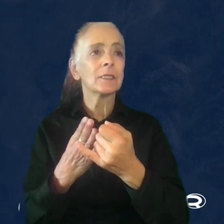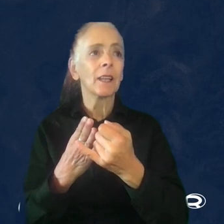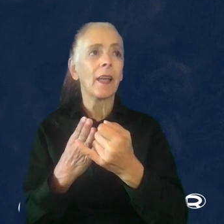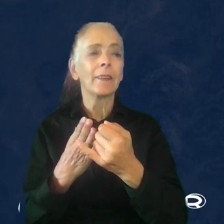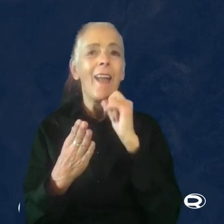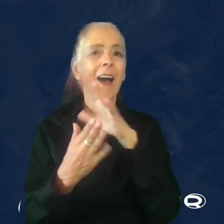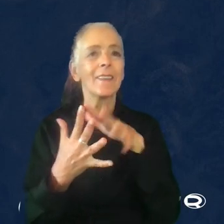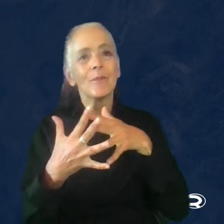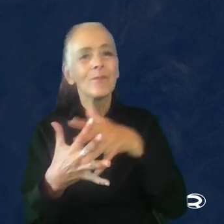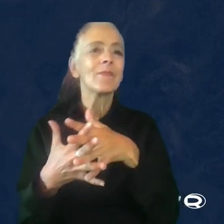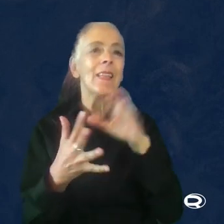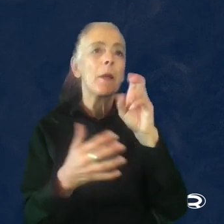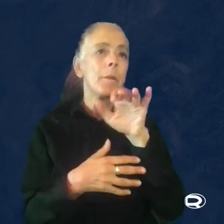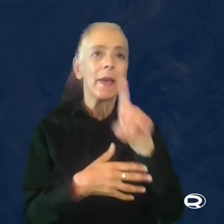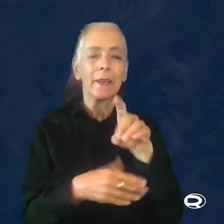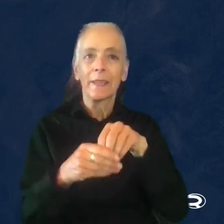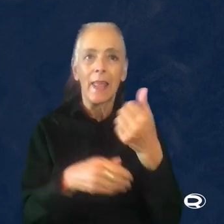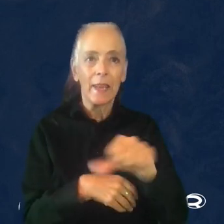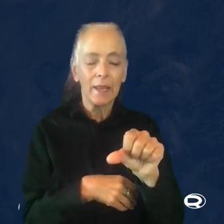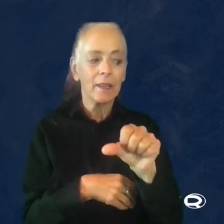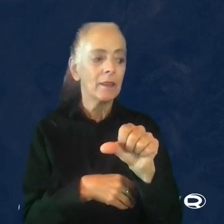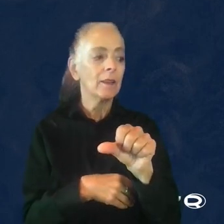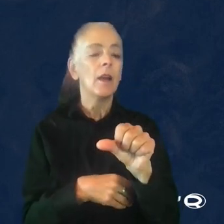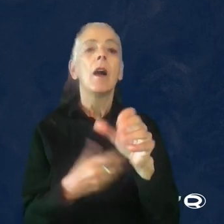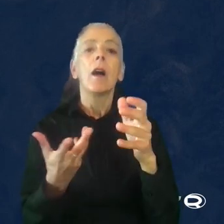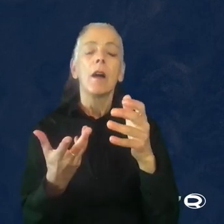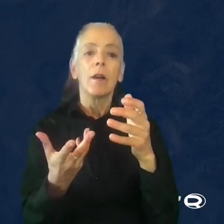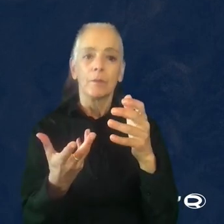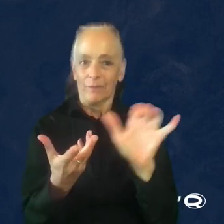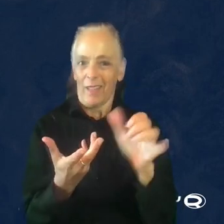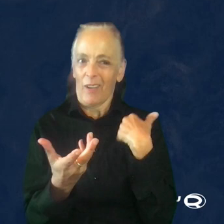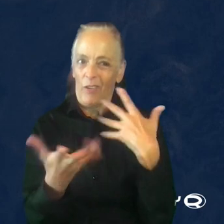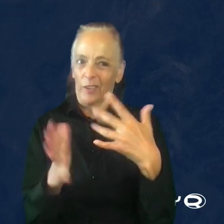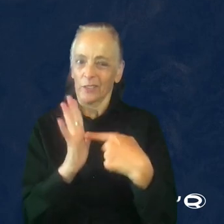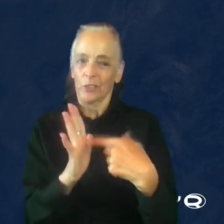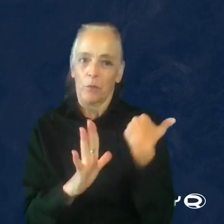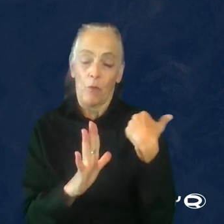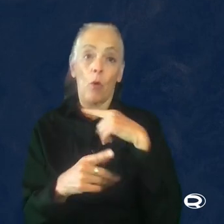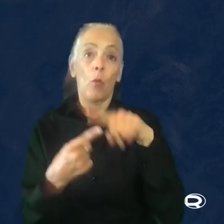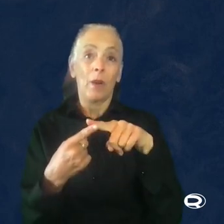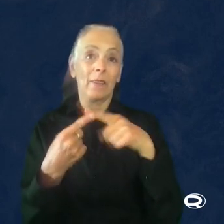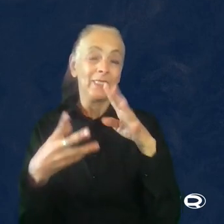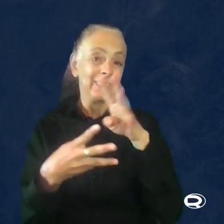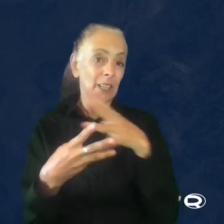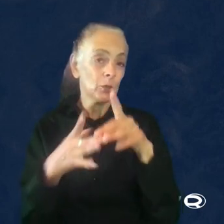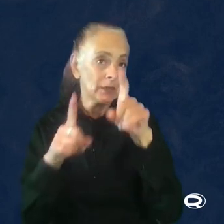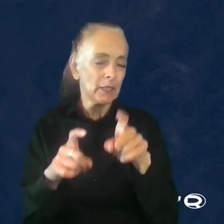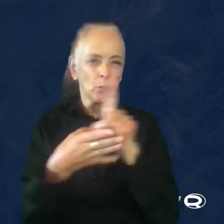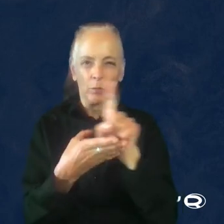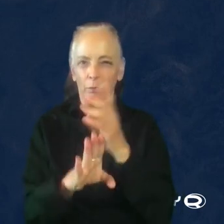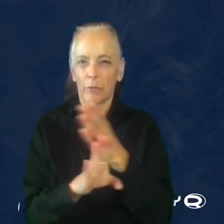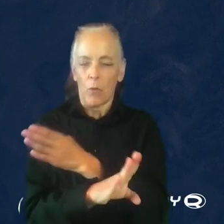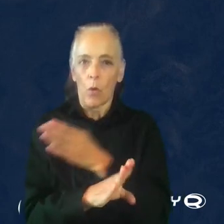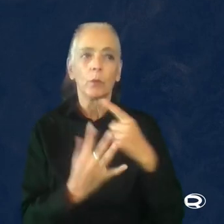embedded in any of them. As I showed in the in the process I presented earlier, after a test was scheduled, a week before the test, I